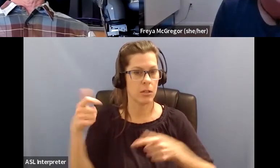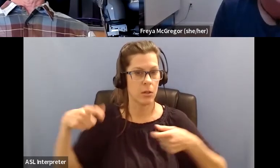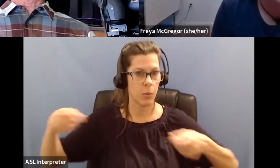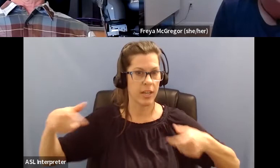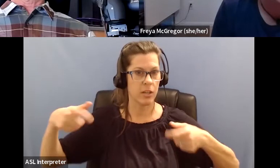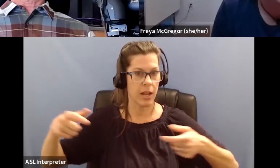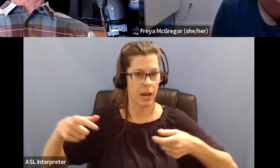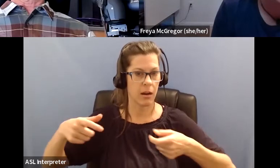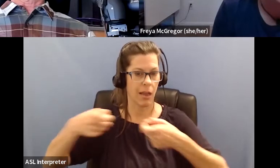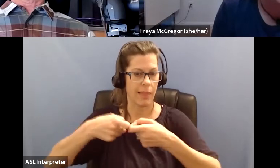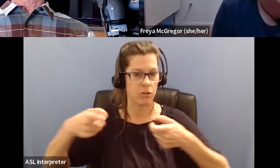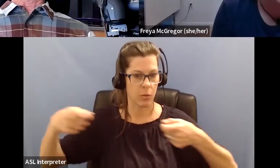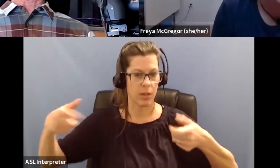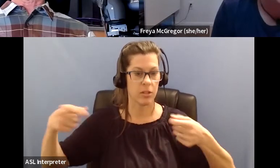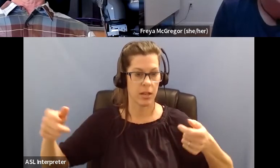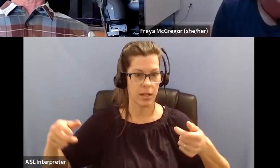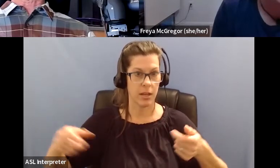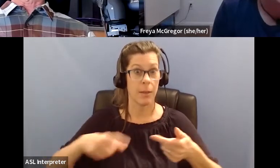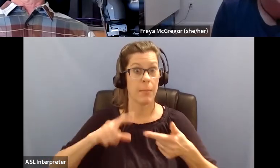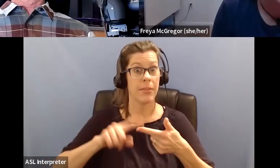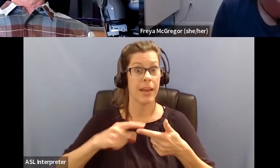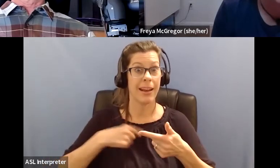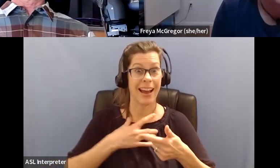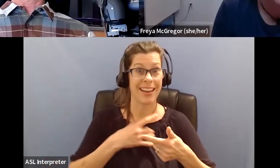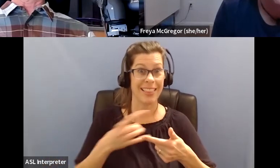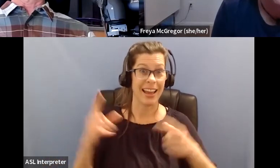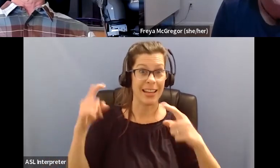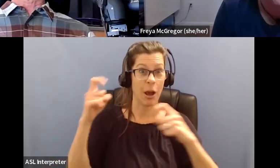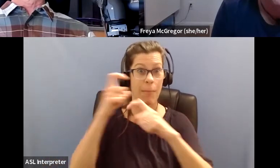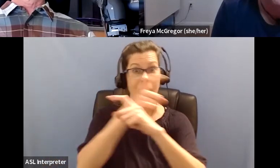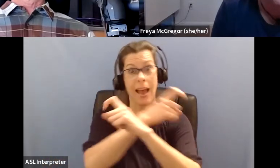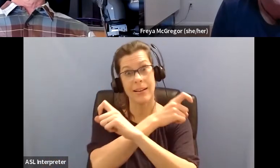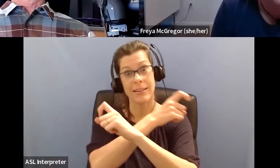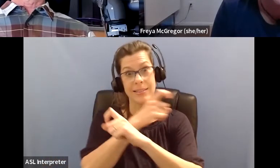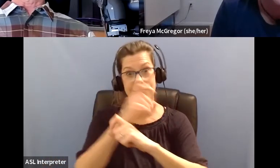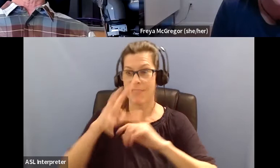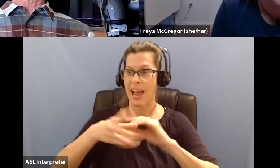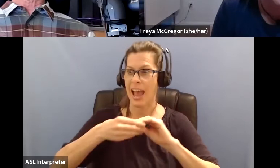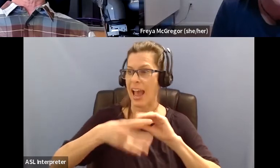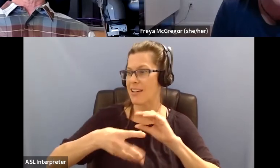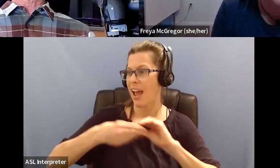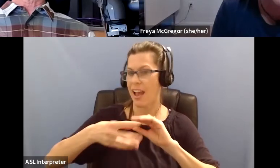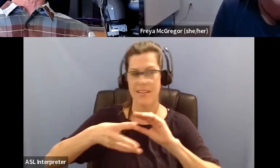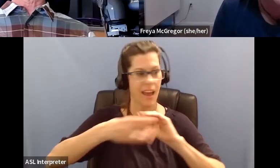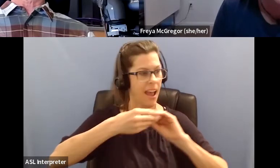But then, you know, I love to add complexity, and that is, I wanted to do